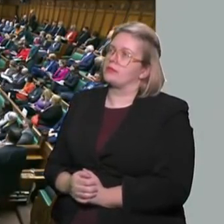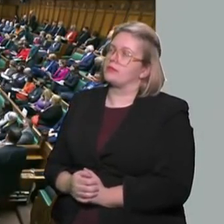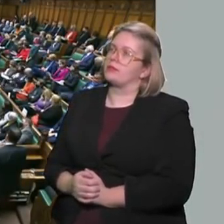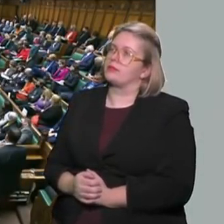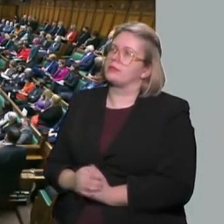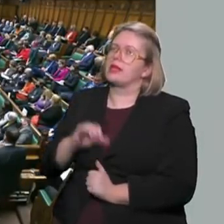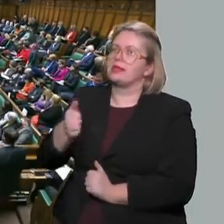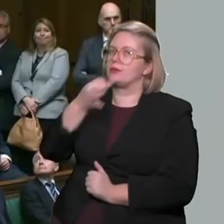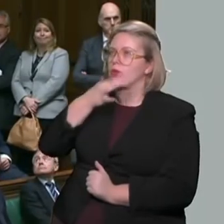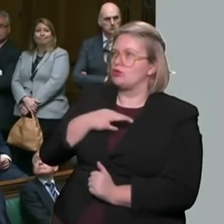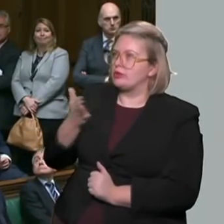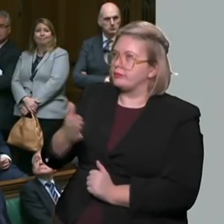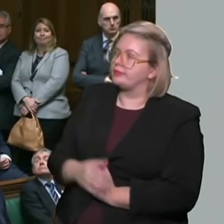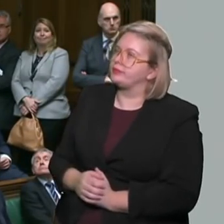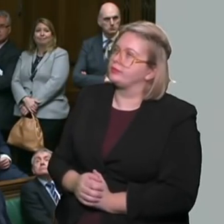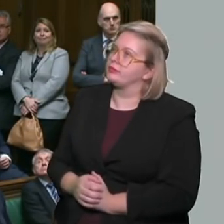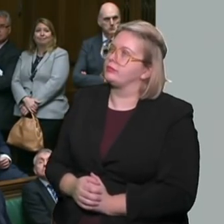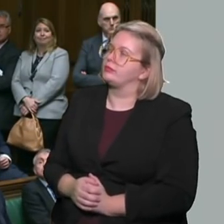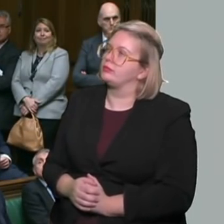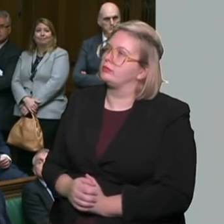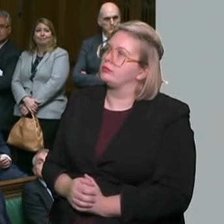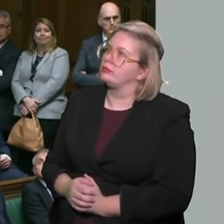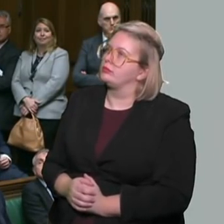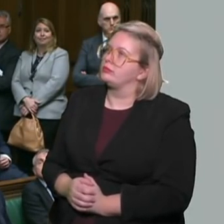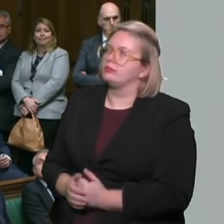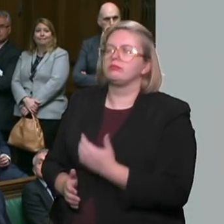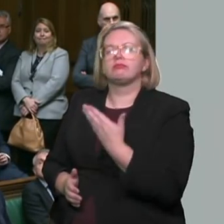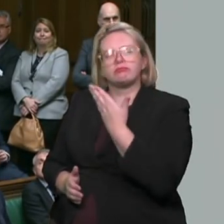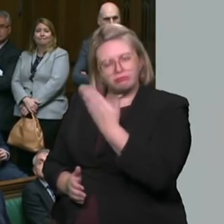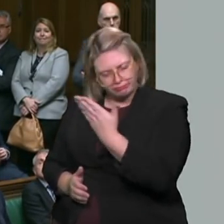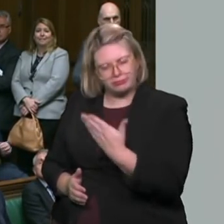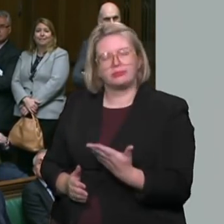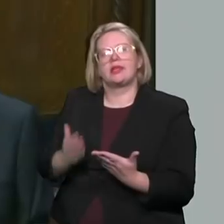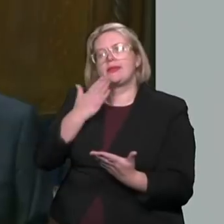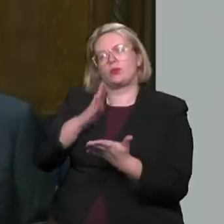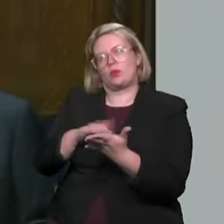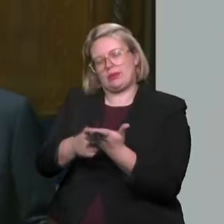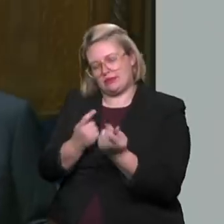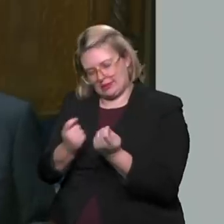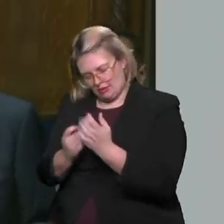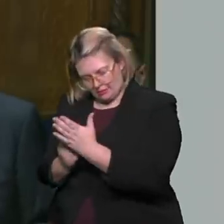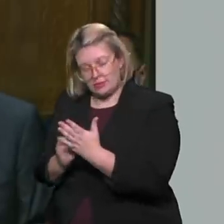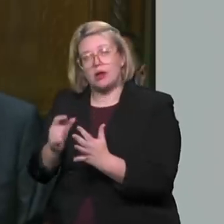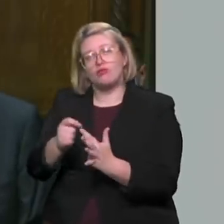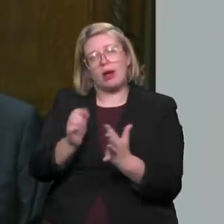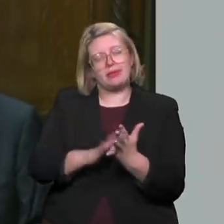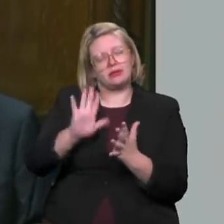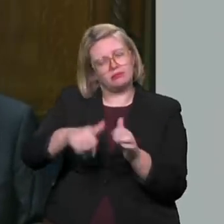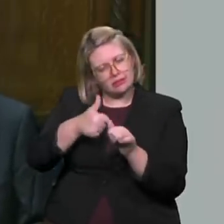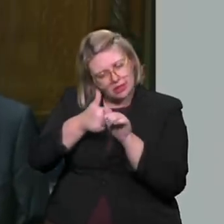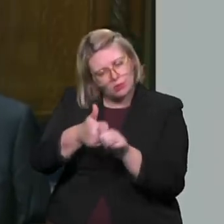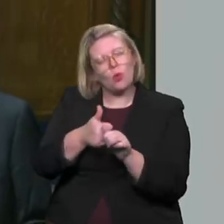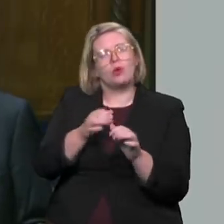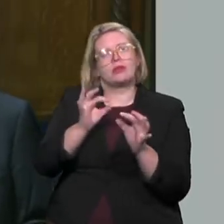Knowing my right hon. Friend's commitment to UK bioscience and his understanding of the exciting potential for improving mental